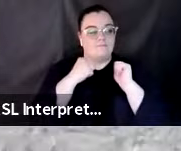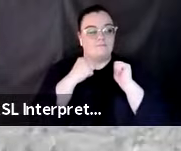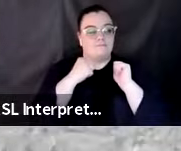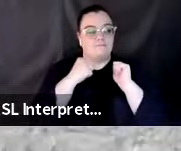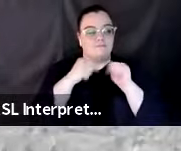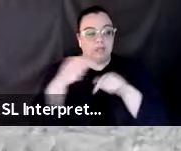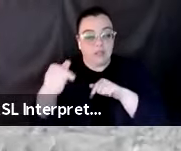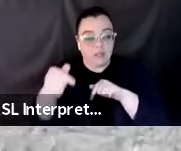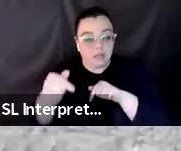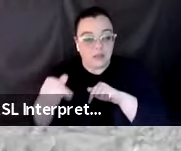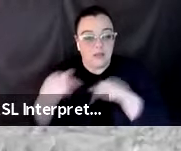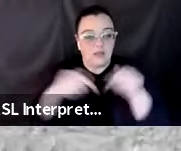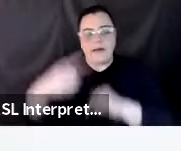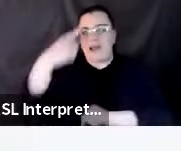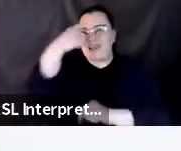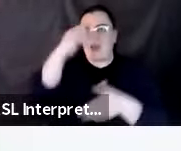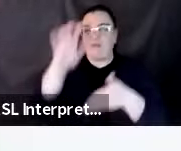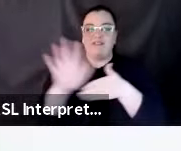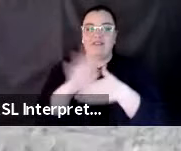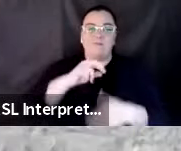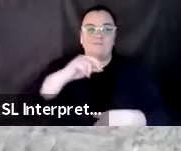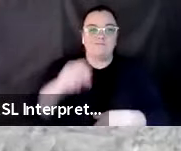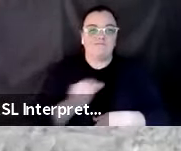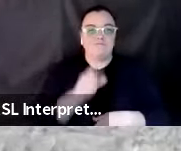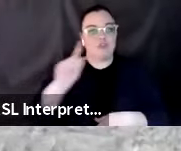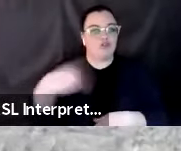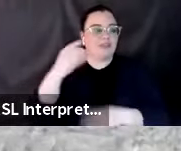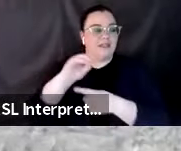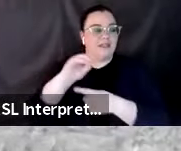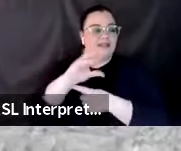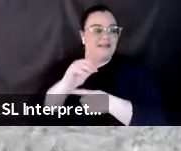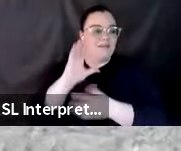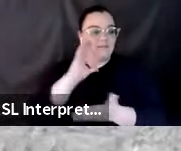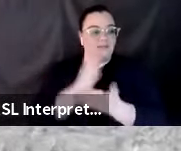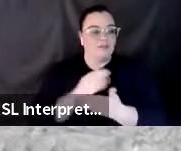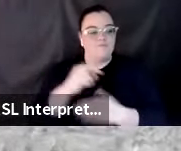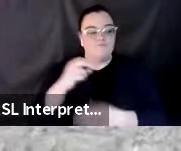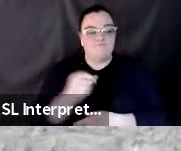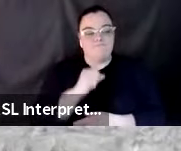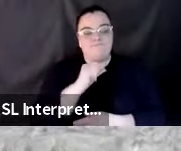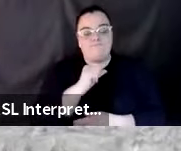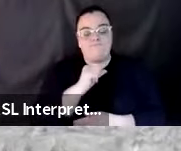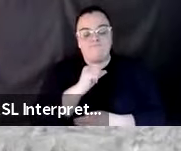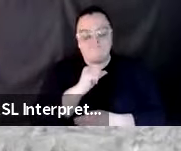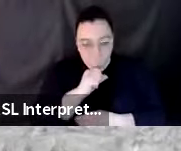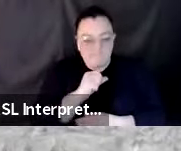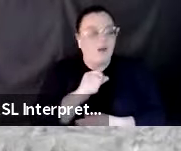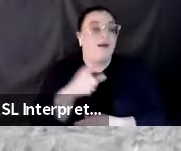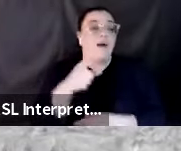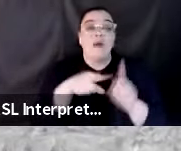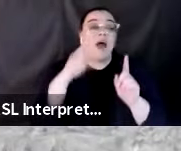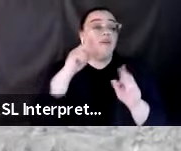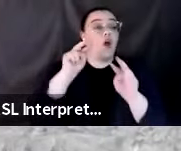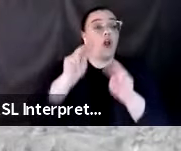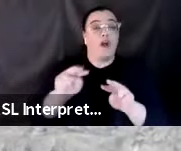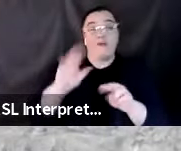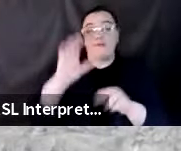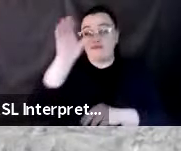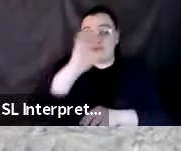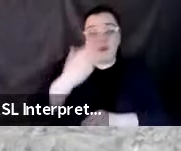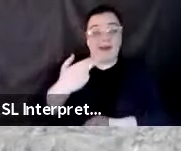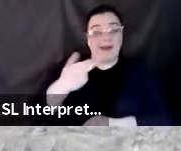Oh, it's not a video. It's just sorry that that didn't quite work. But if you go to search for